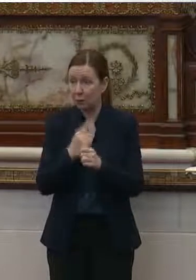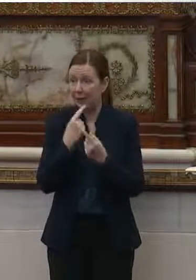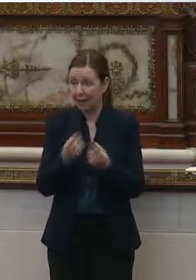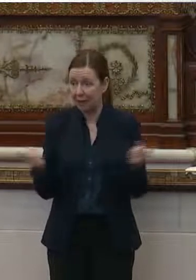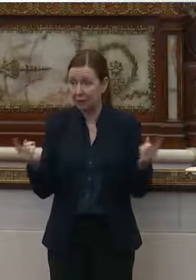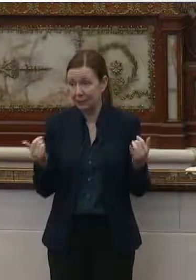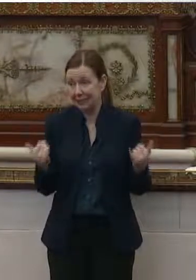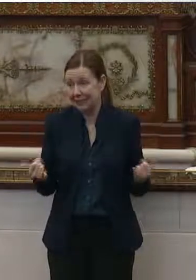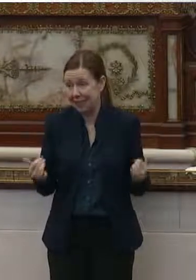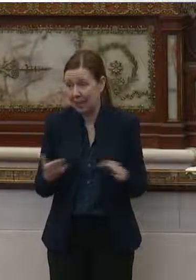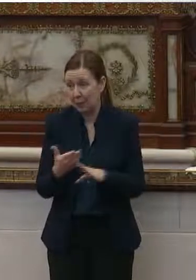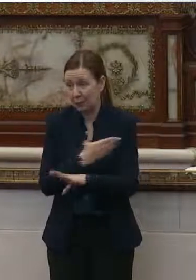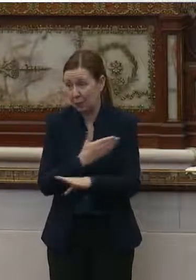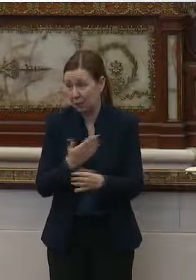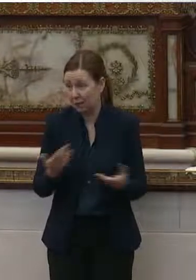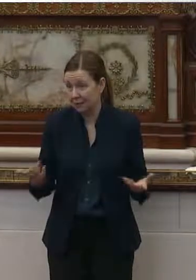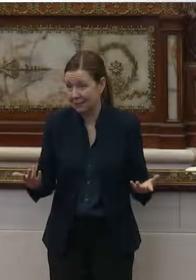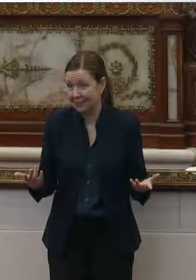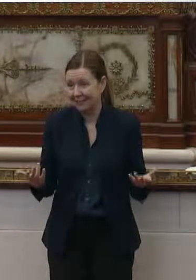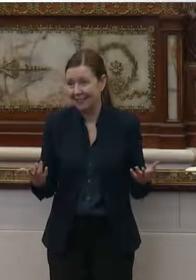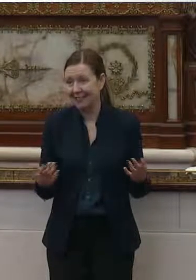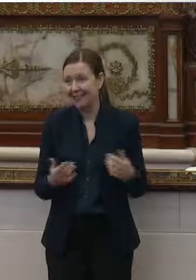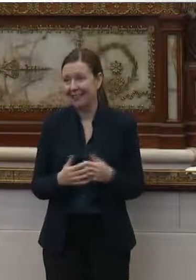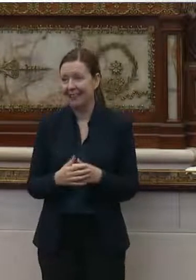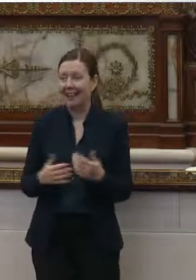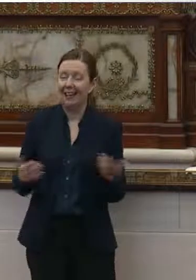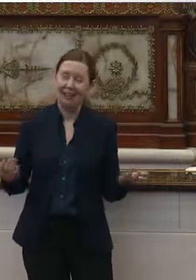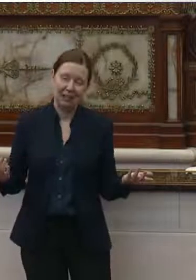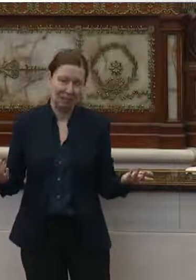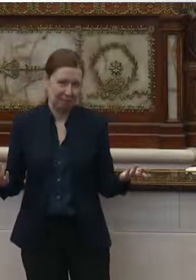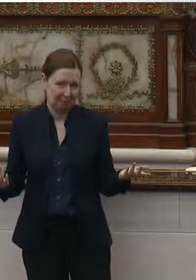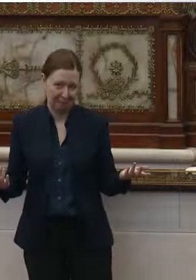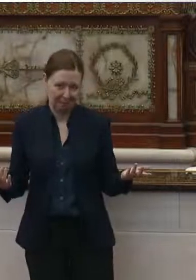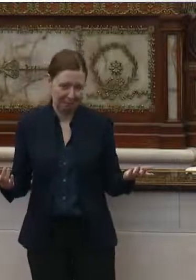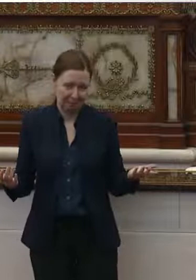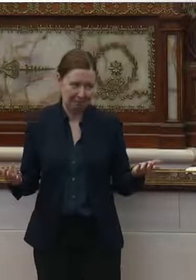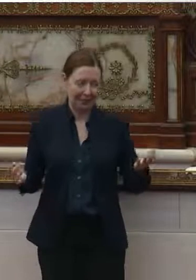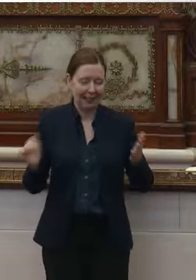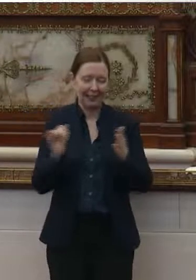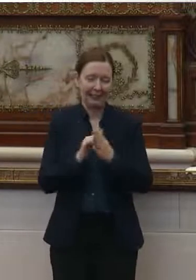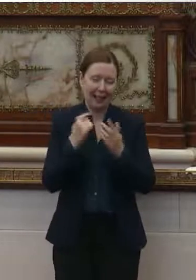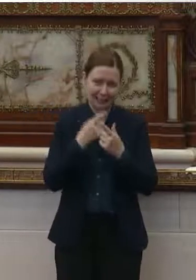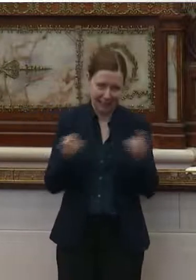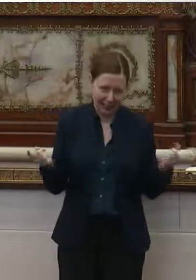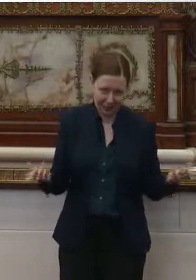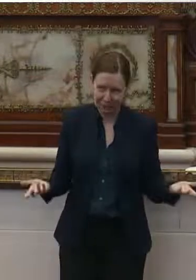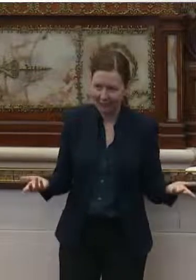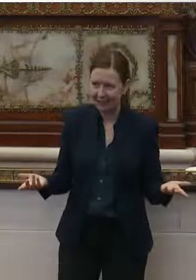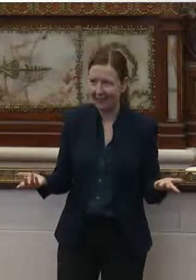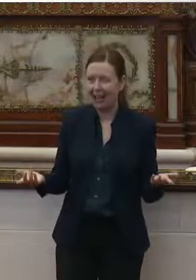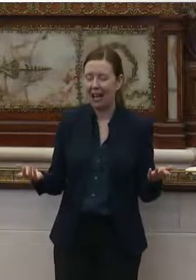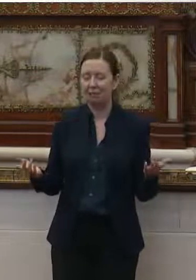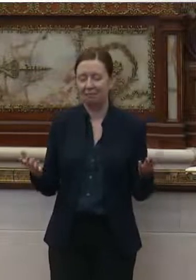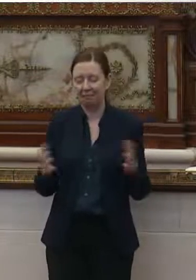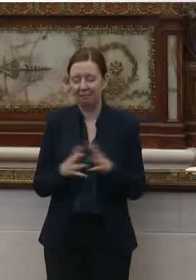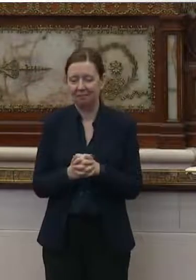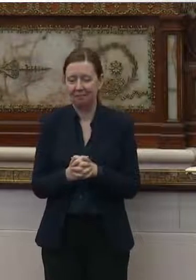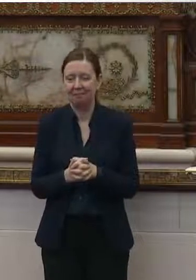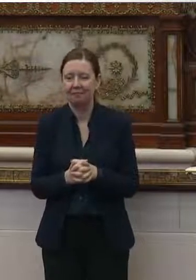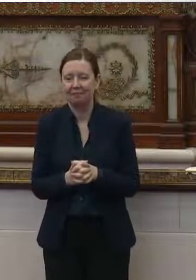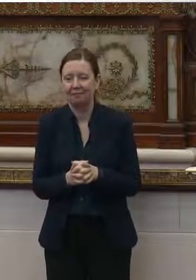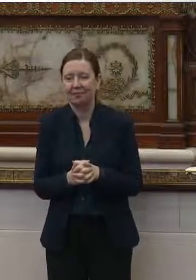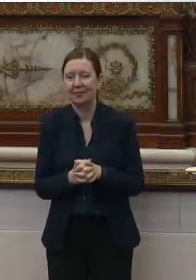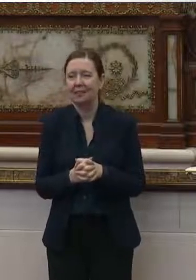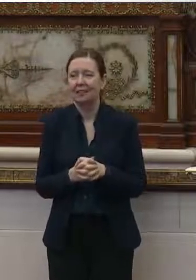announcements today before we, uh, that, that is, uh, feel free. I will say this, that